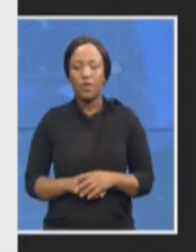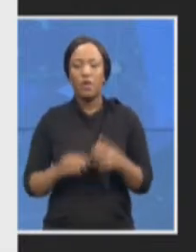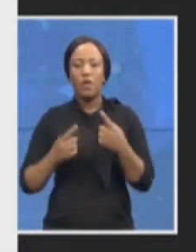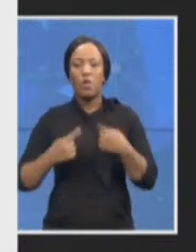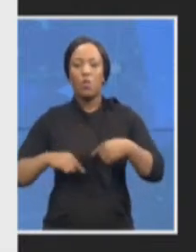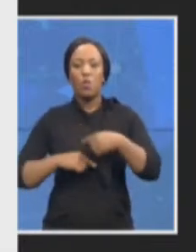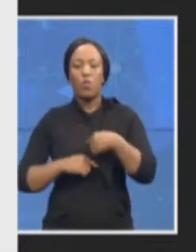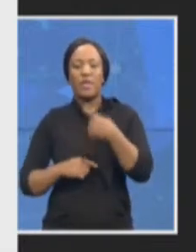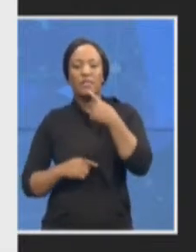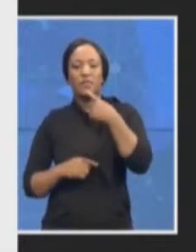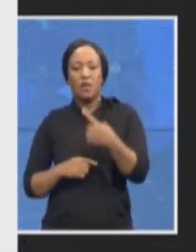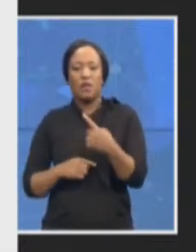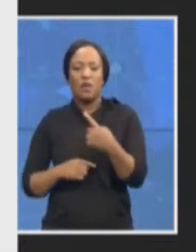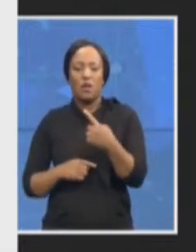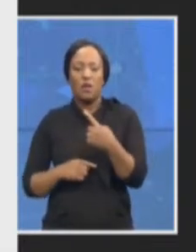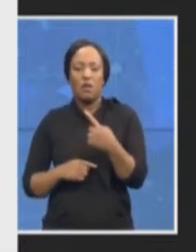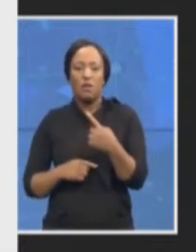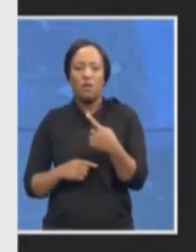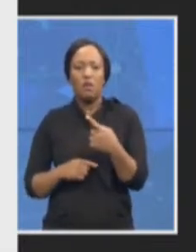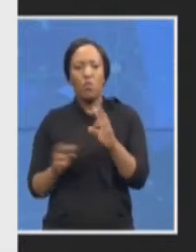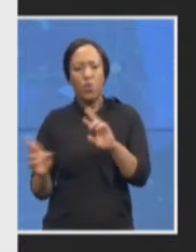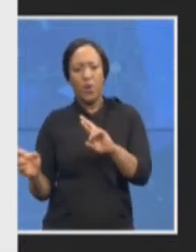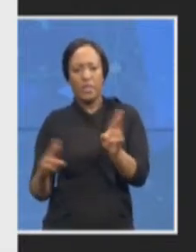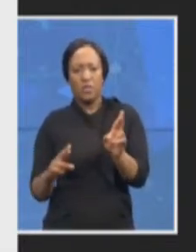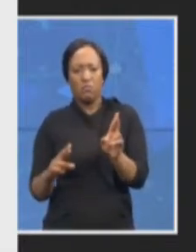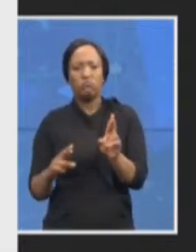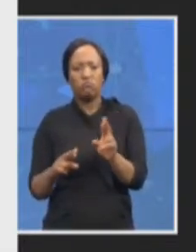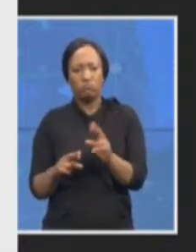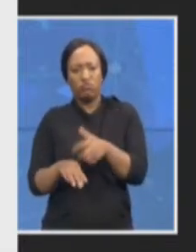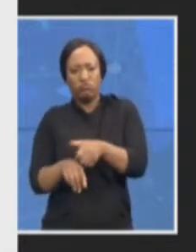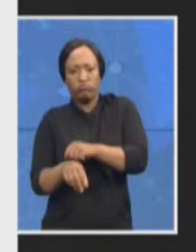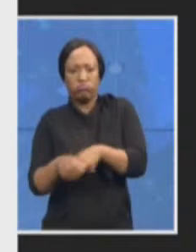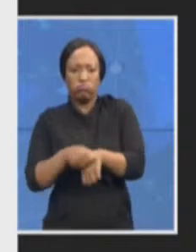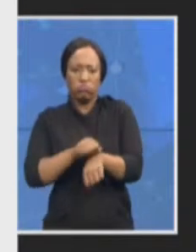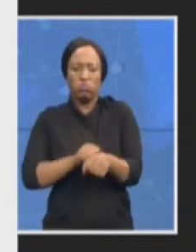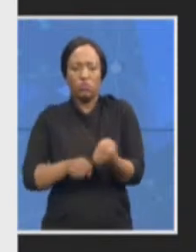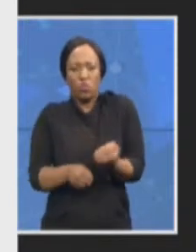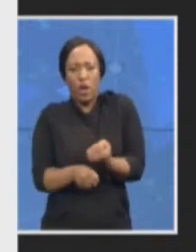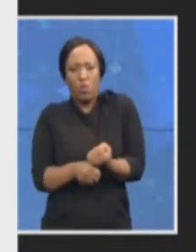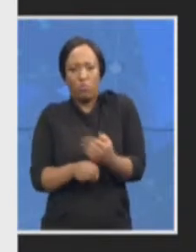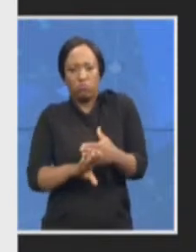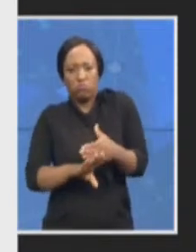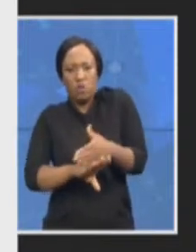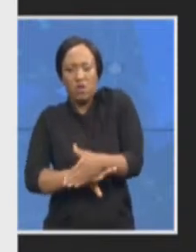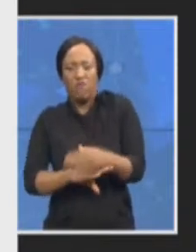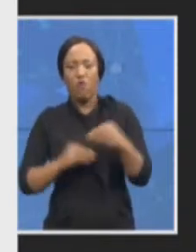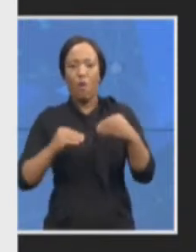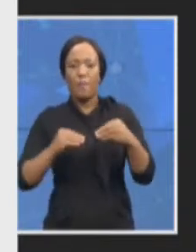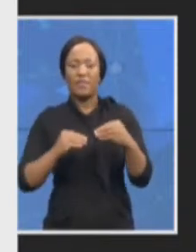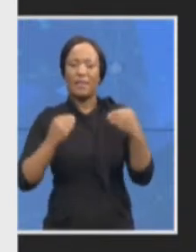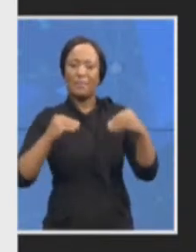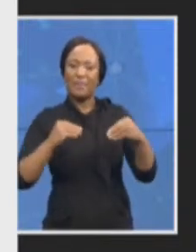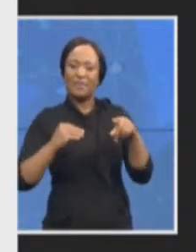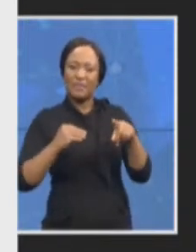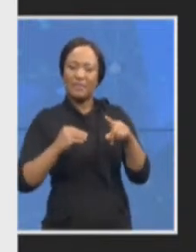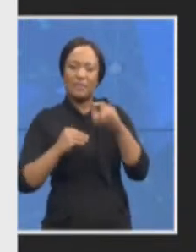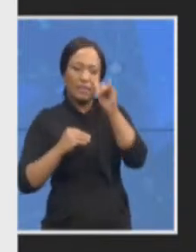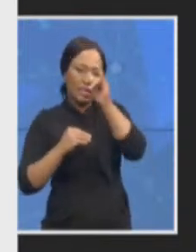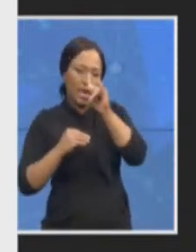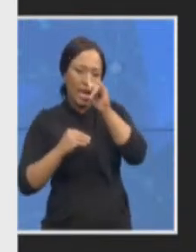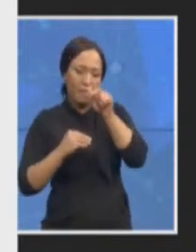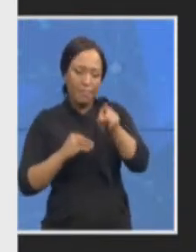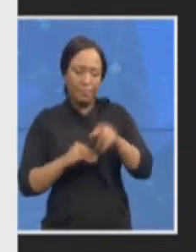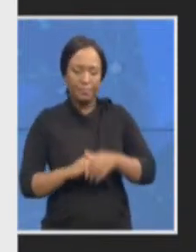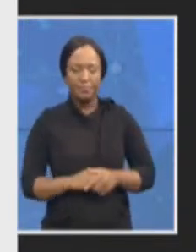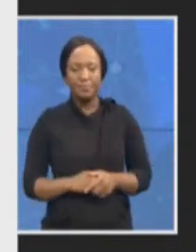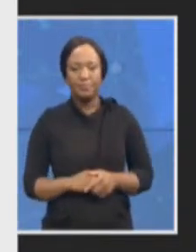this fight in terms of dealing with complex commercial work and the last point I wish to make is that just recently we established